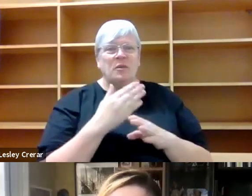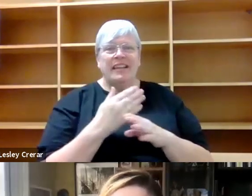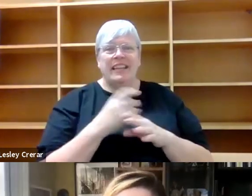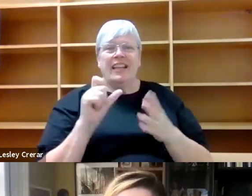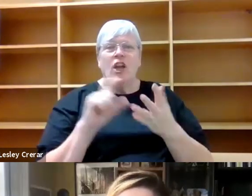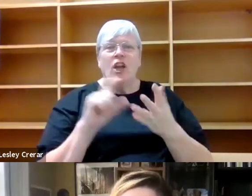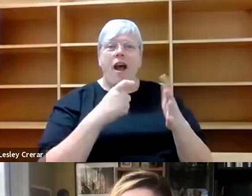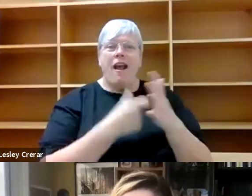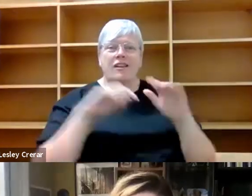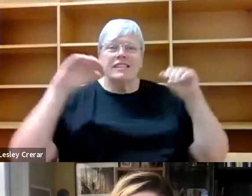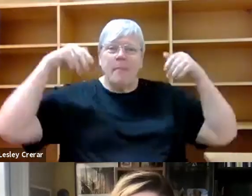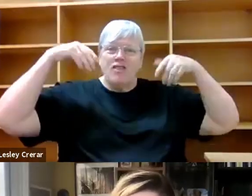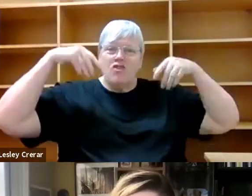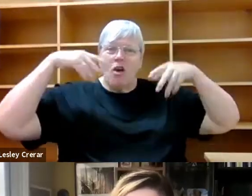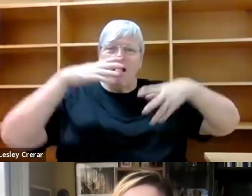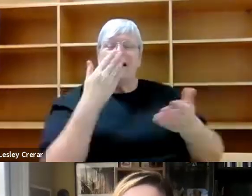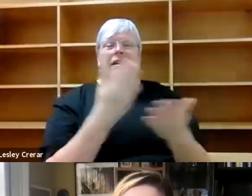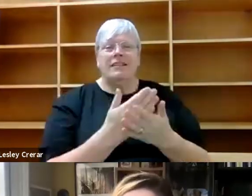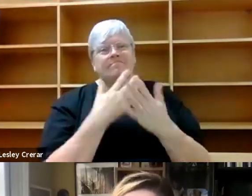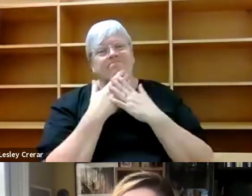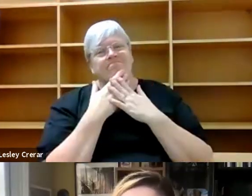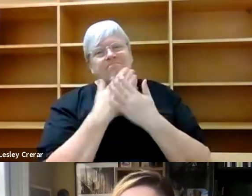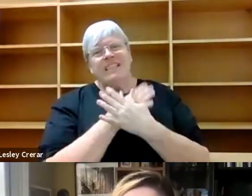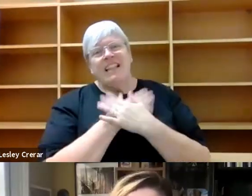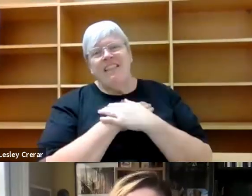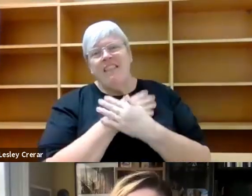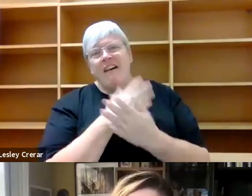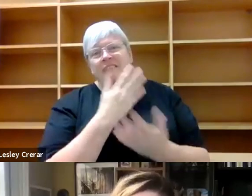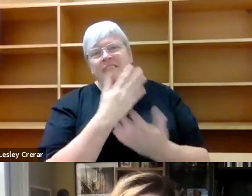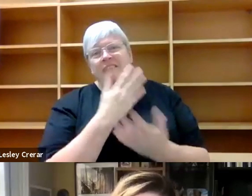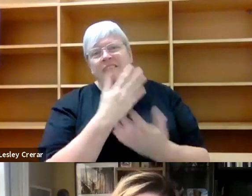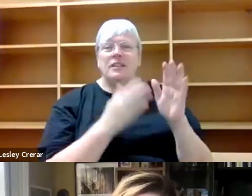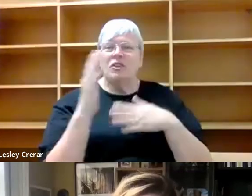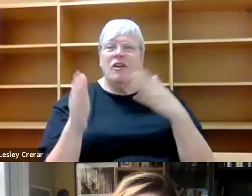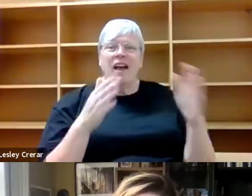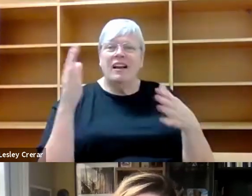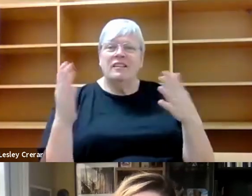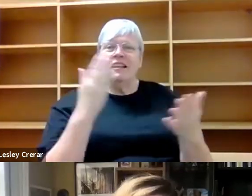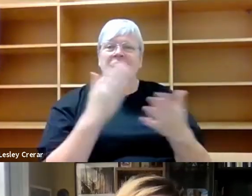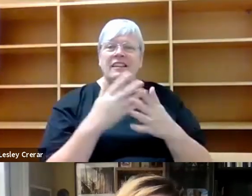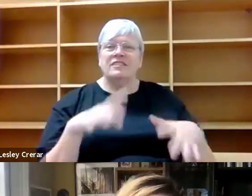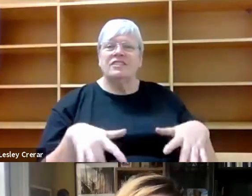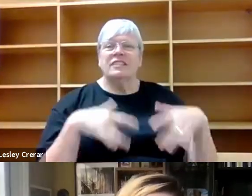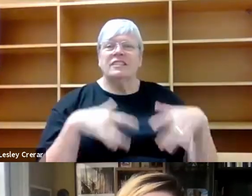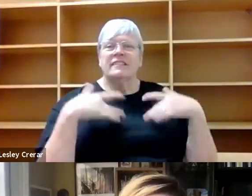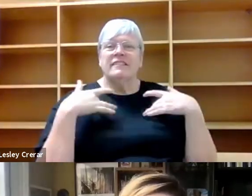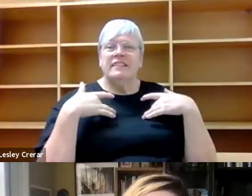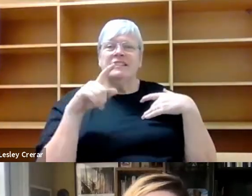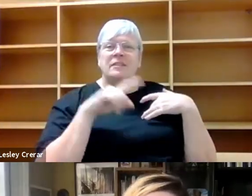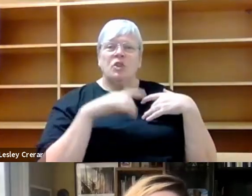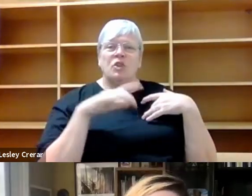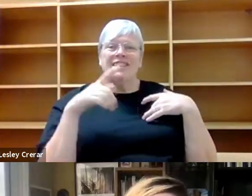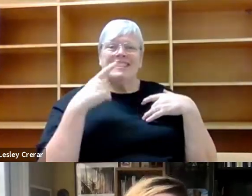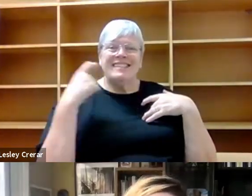and we go out and I actually feel weirdly that because he's so young, he's made my nature noticing much worse